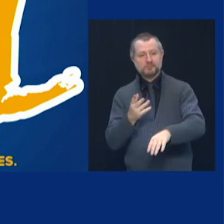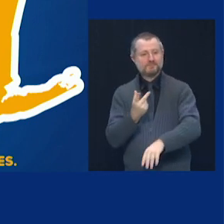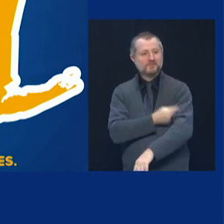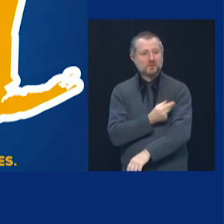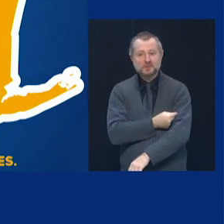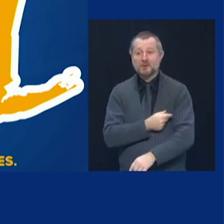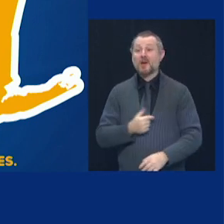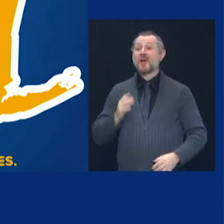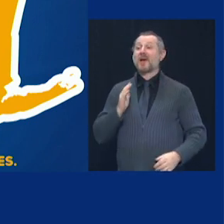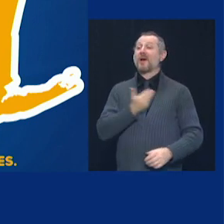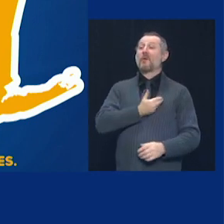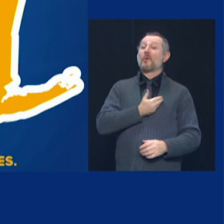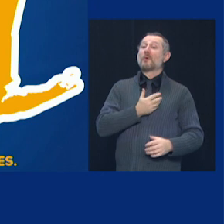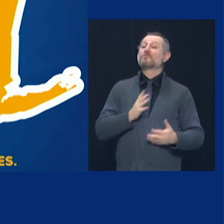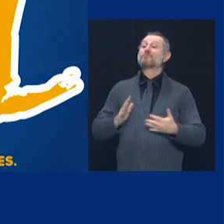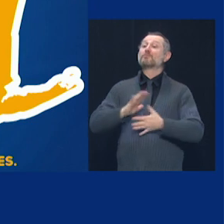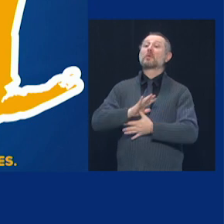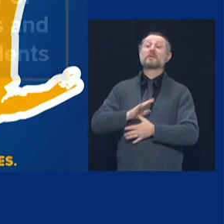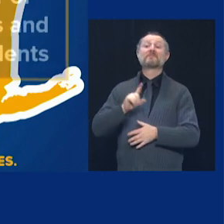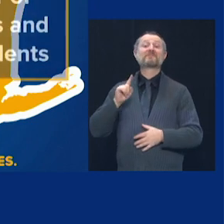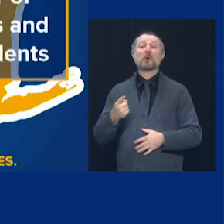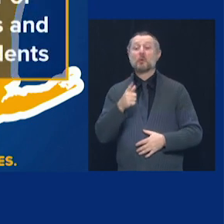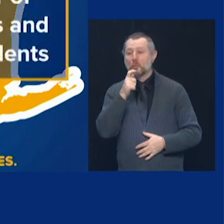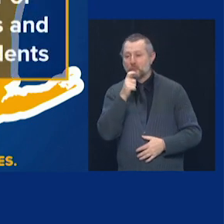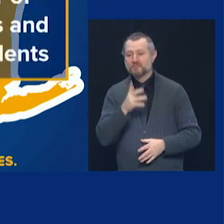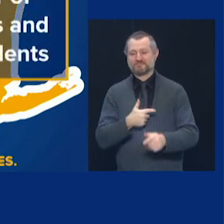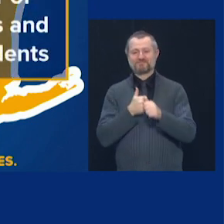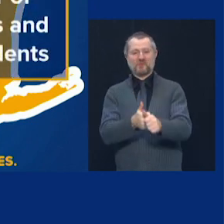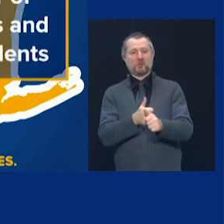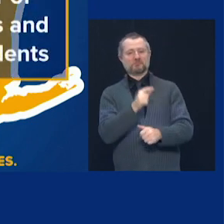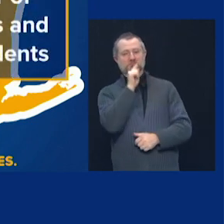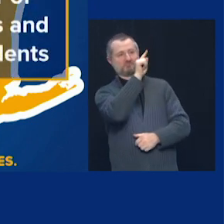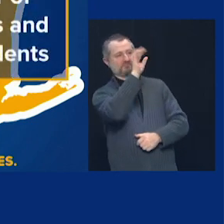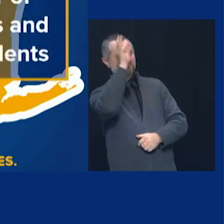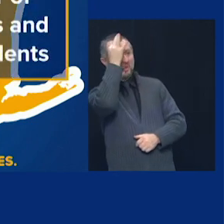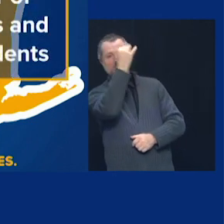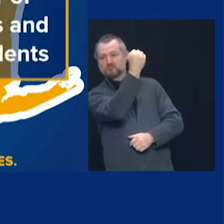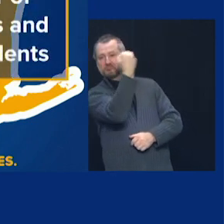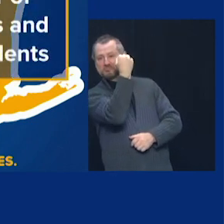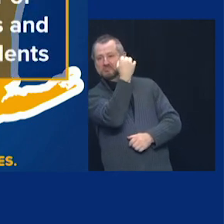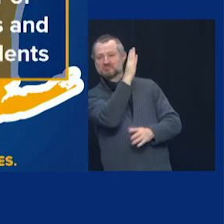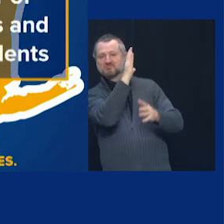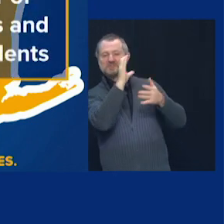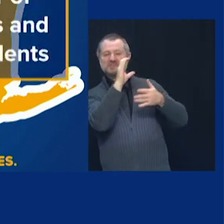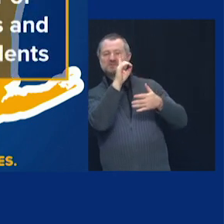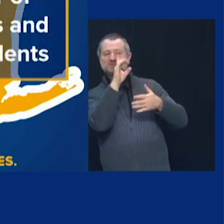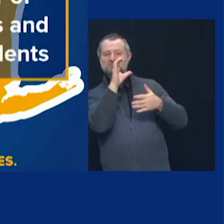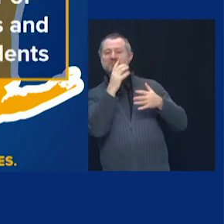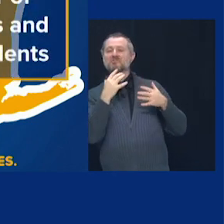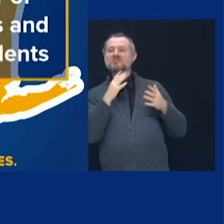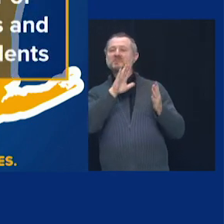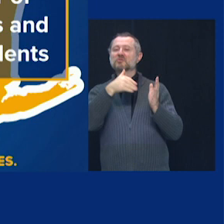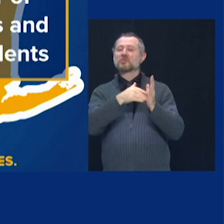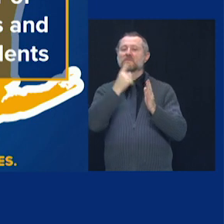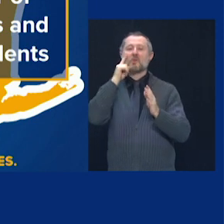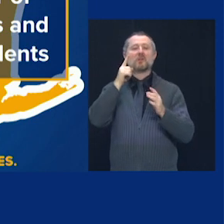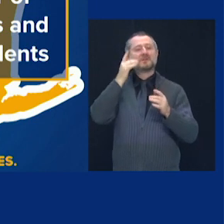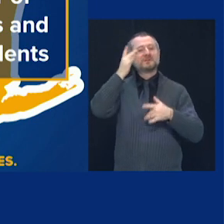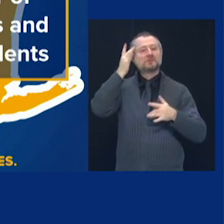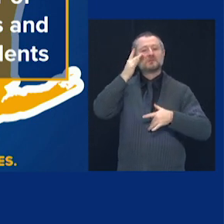tracked the federal government's suggestion on prioritization. The first shipment